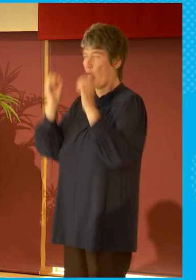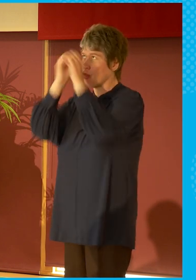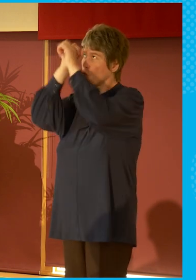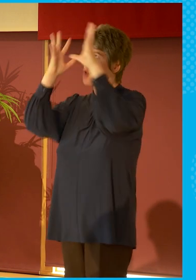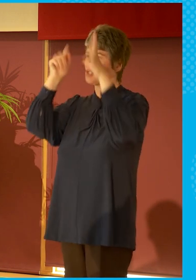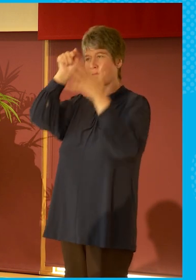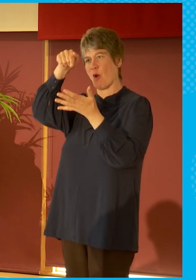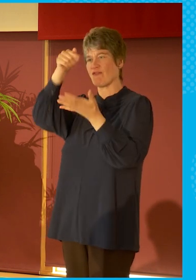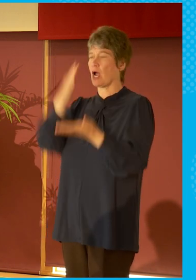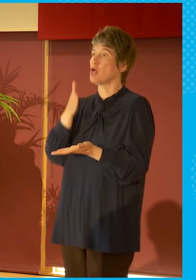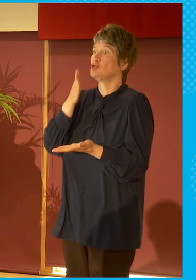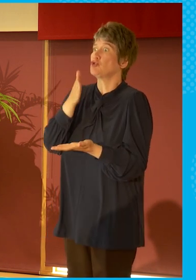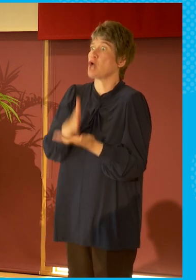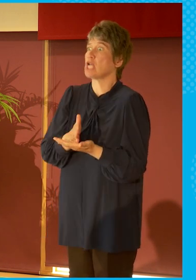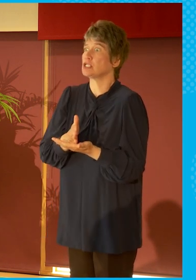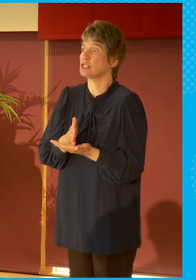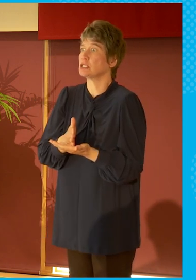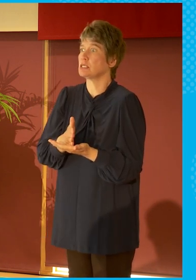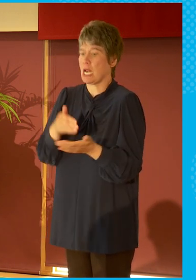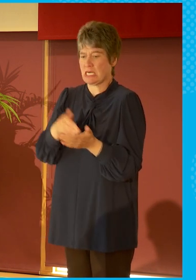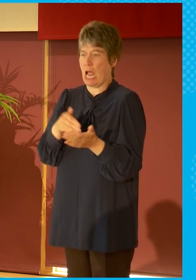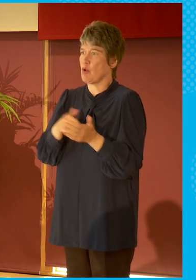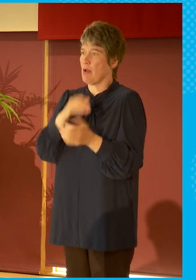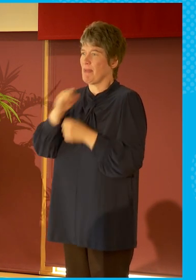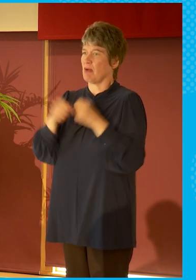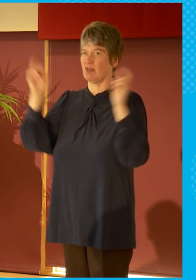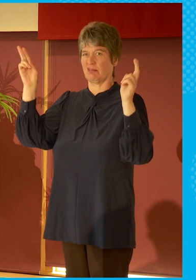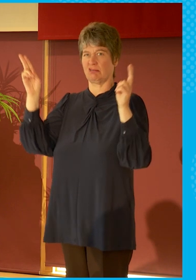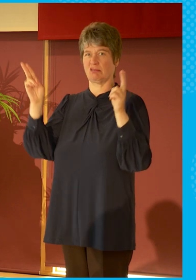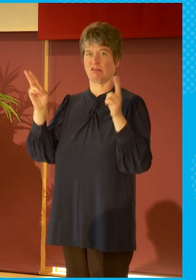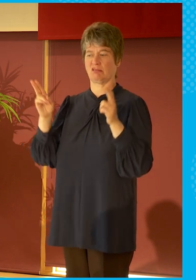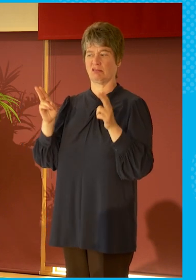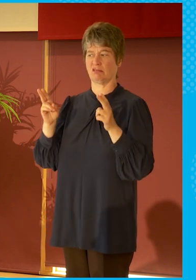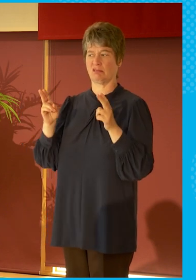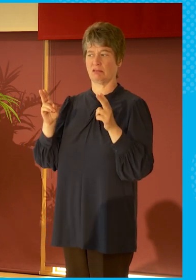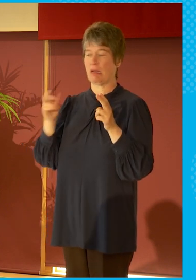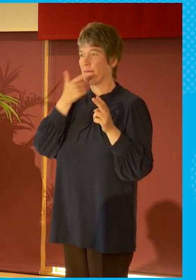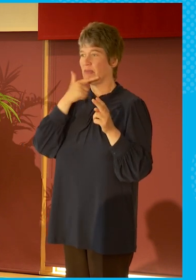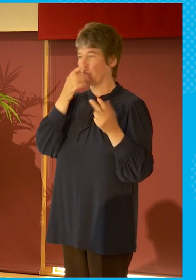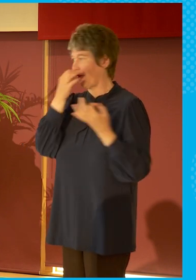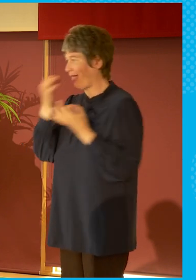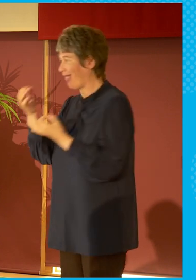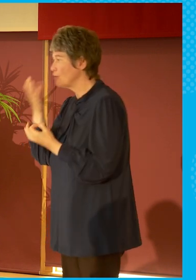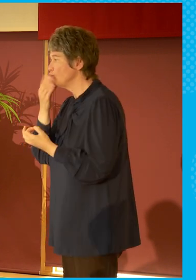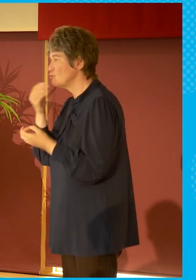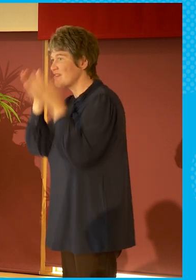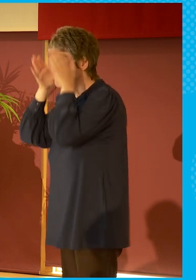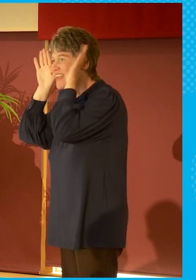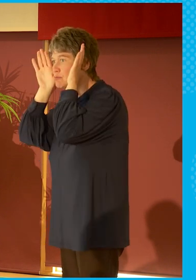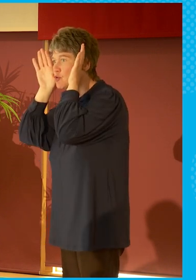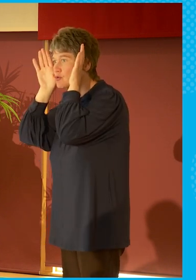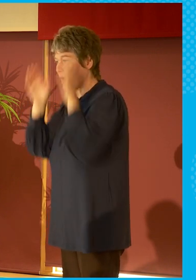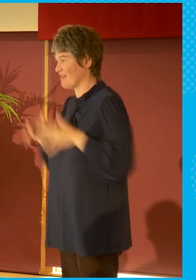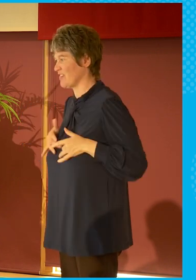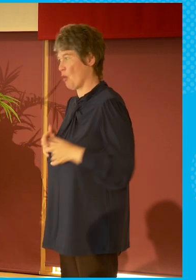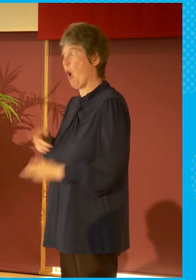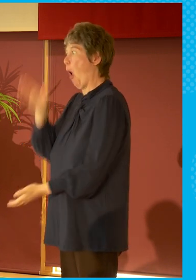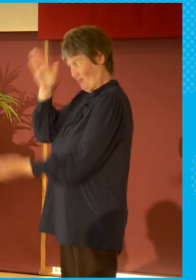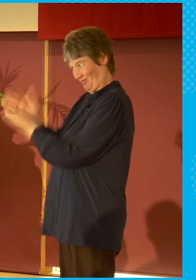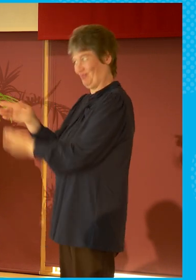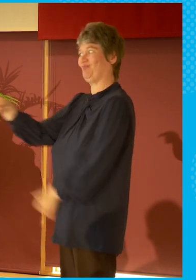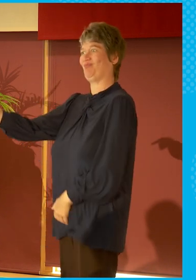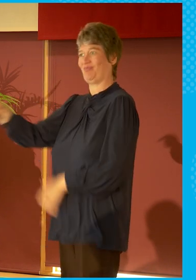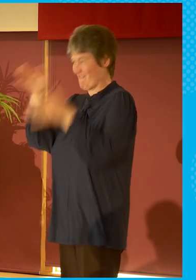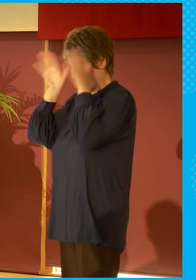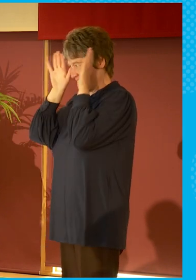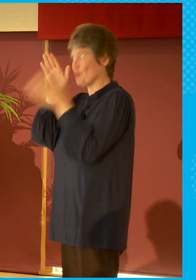And people using Facebook or whatever and almost giving it more credence than mainstream news.